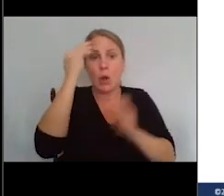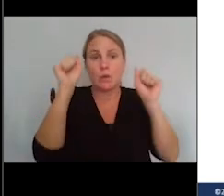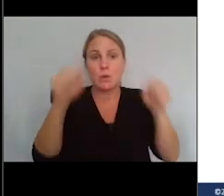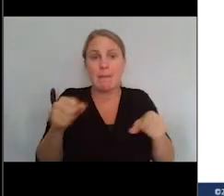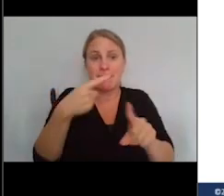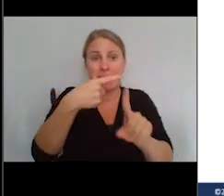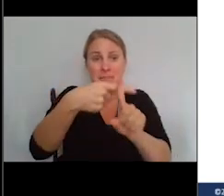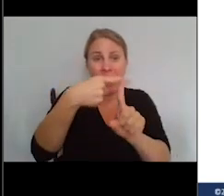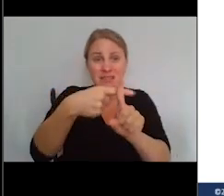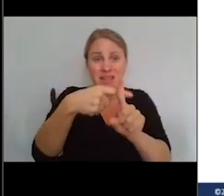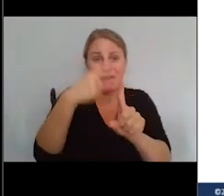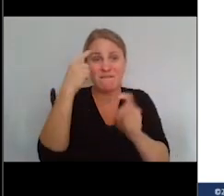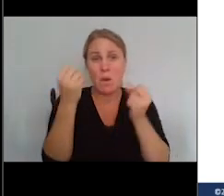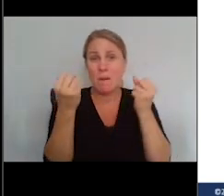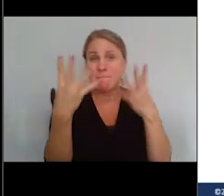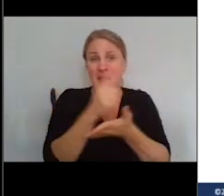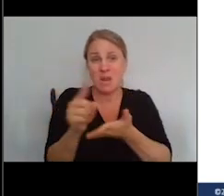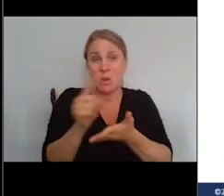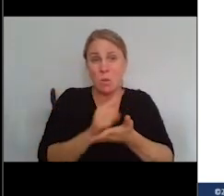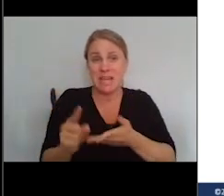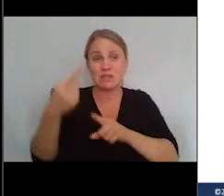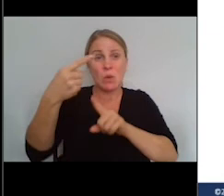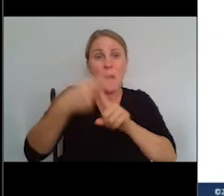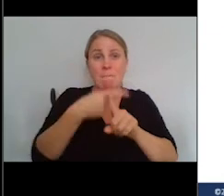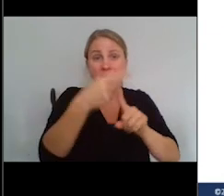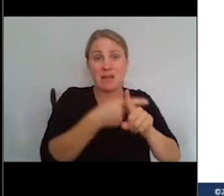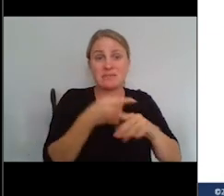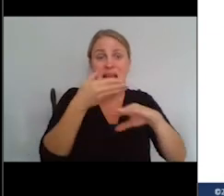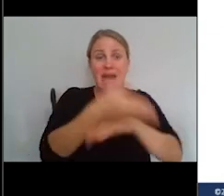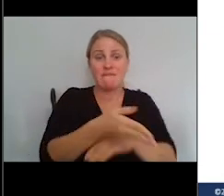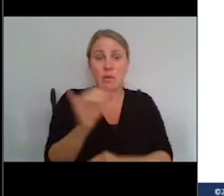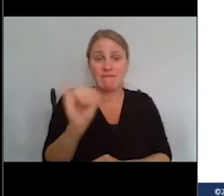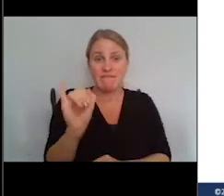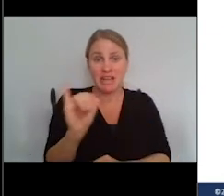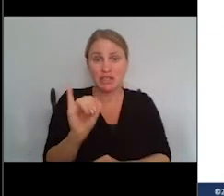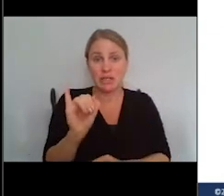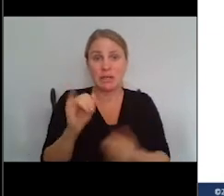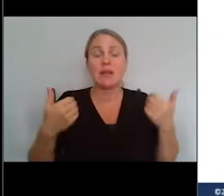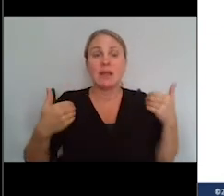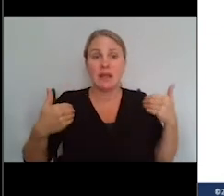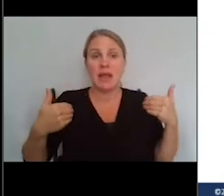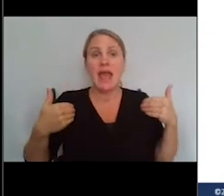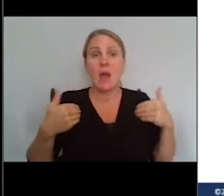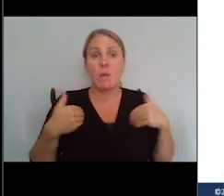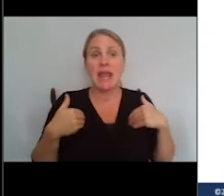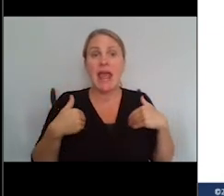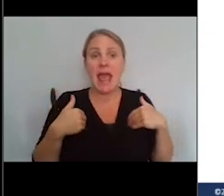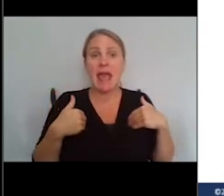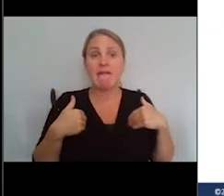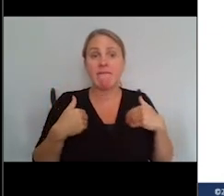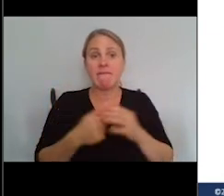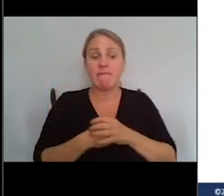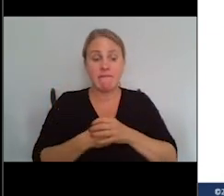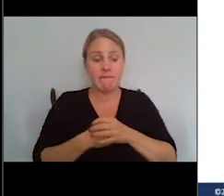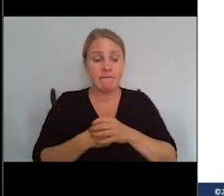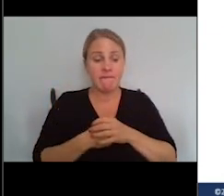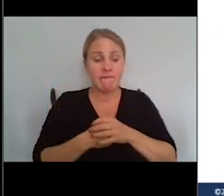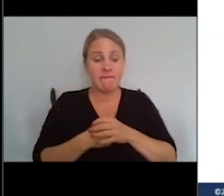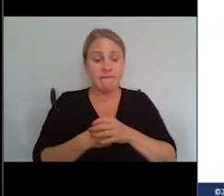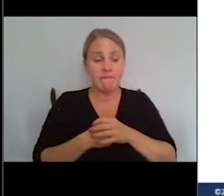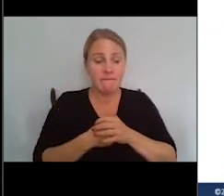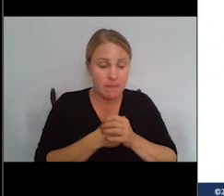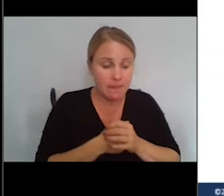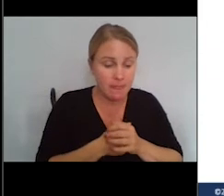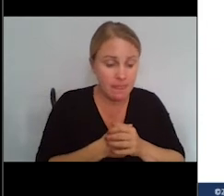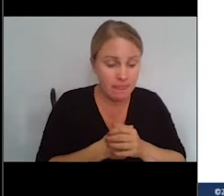for many weeks or even months after a COVID infection, and there are anecdotal data that shows that the viral nuclear